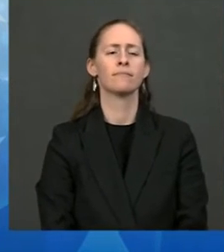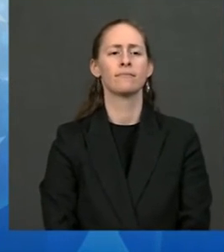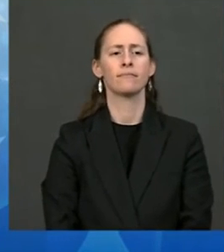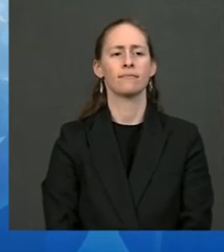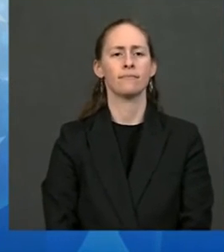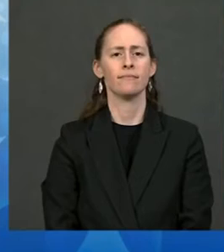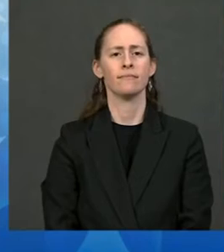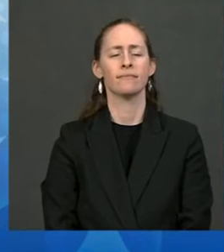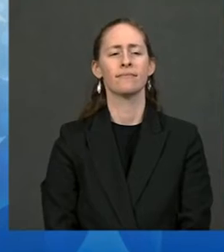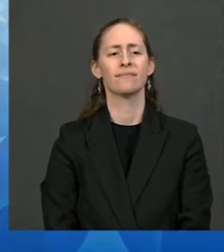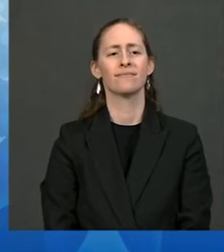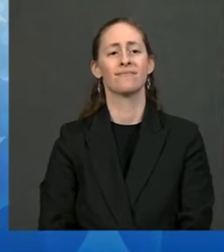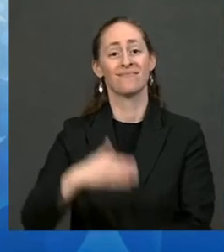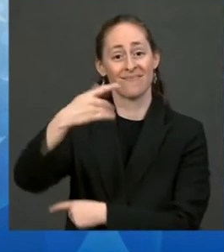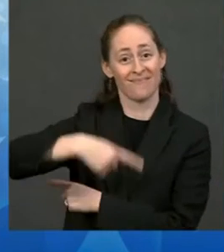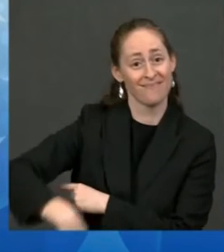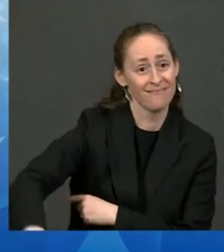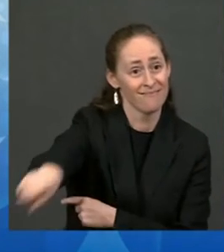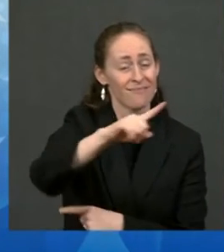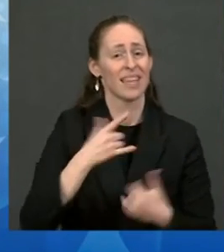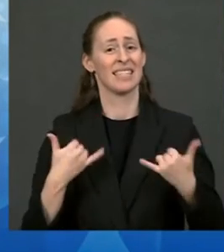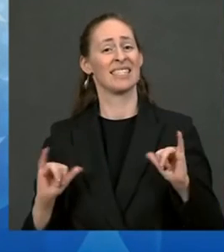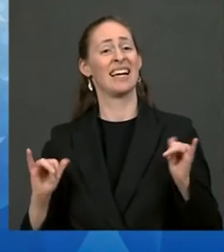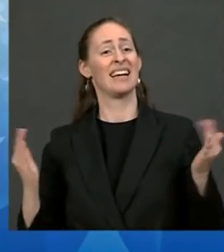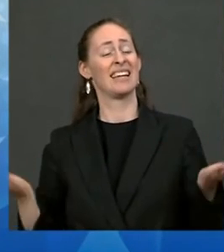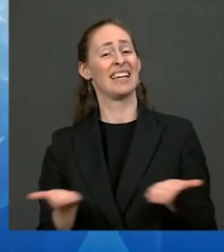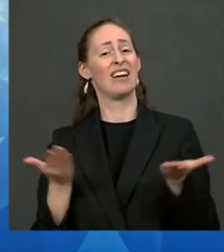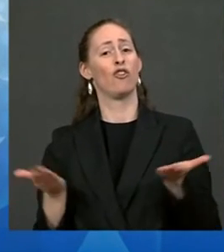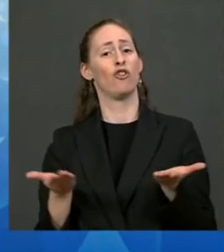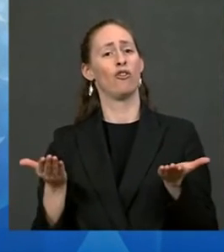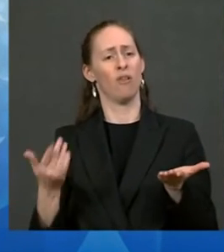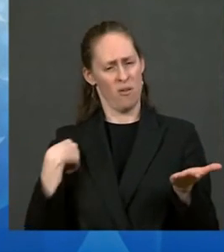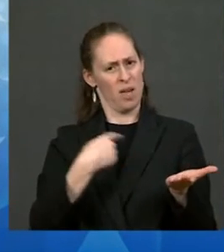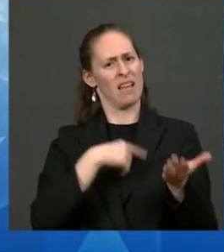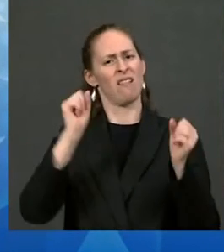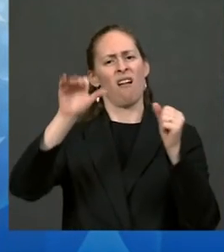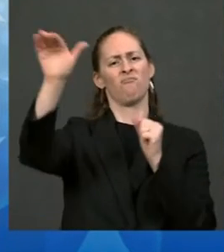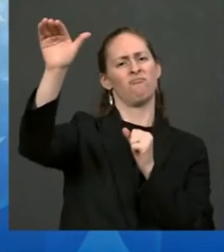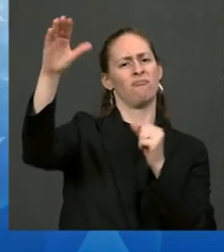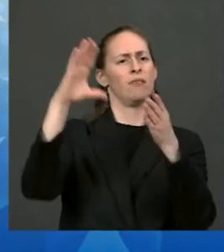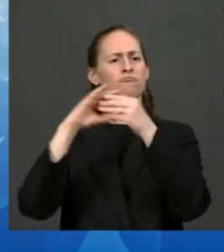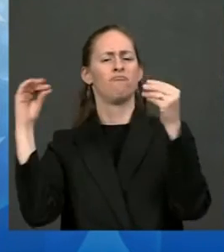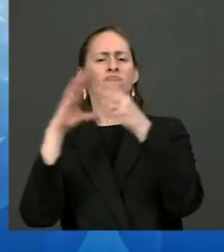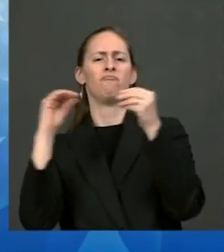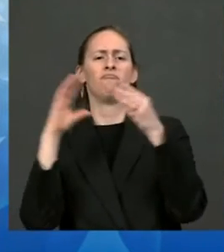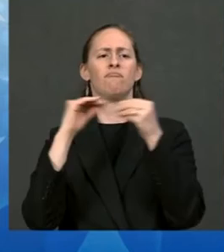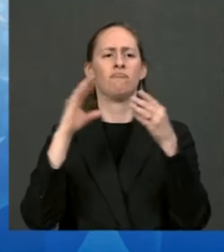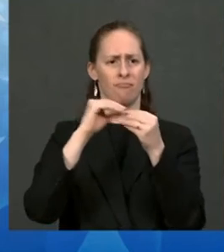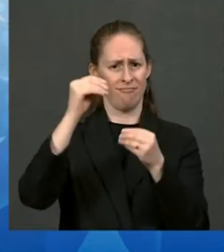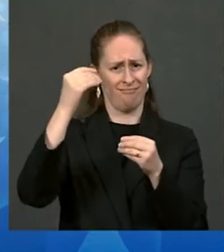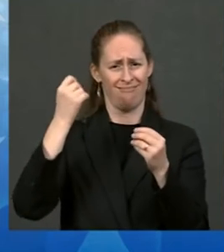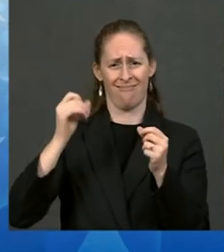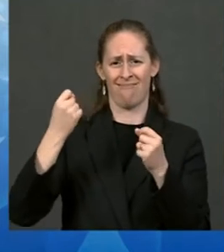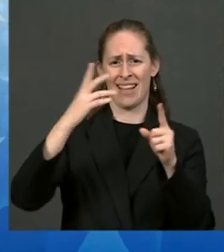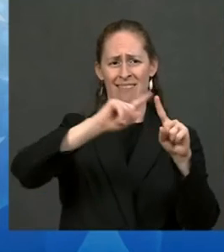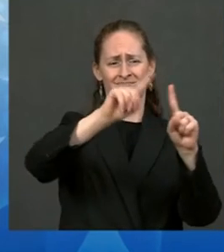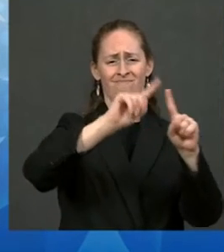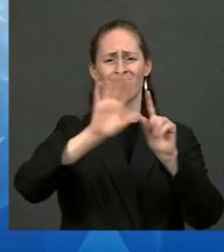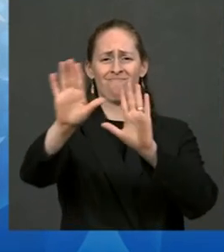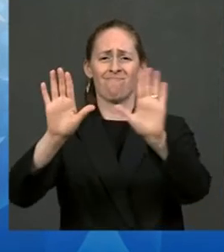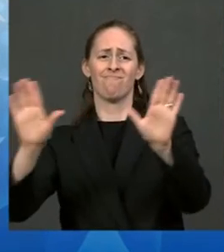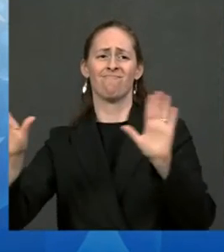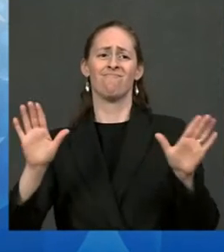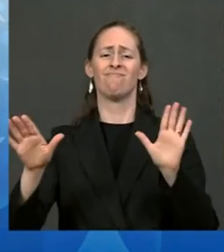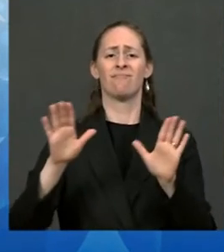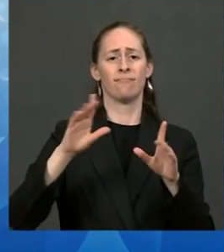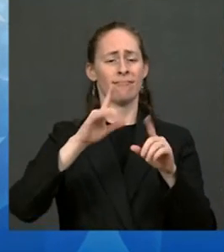and we have a voice, a parade of voices from around the country speaking to issues that